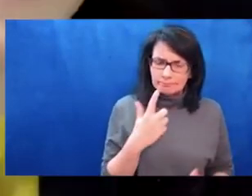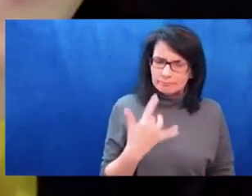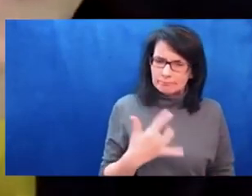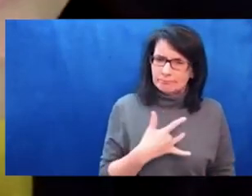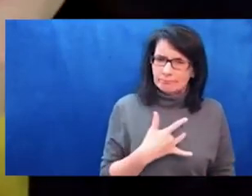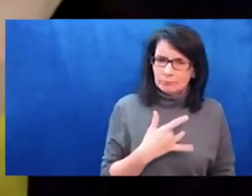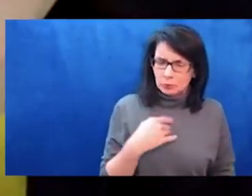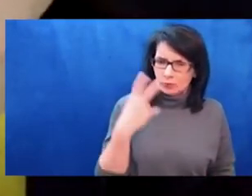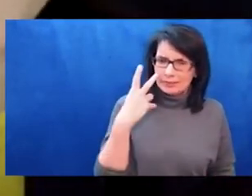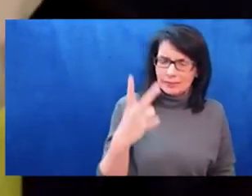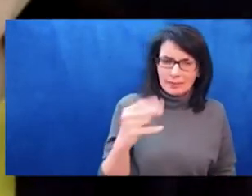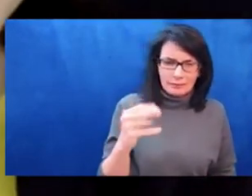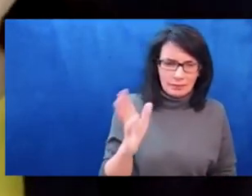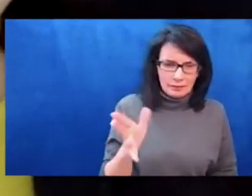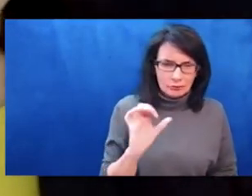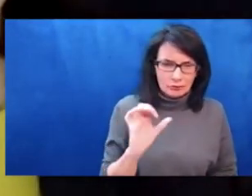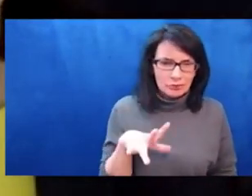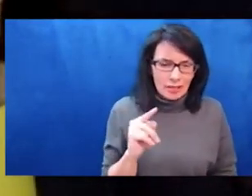I'm muted.